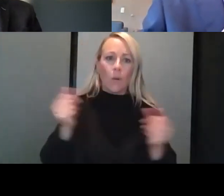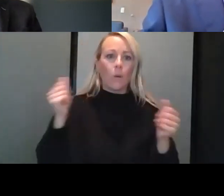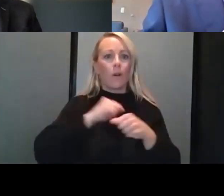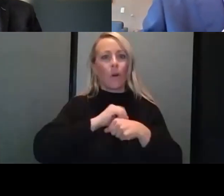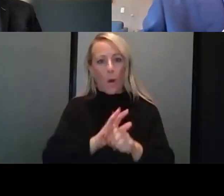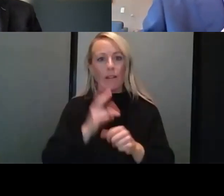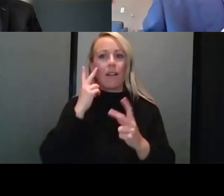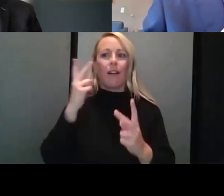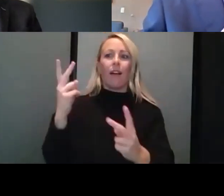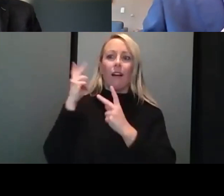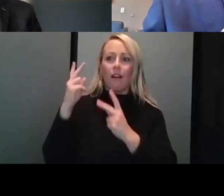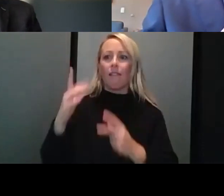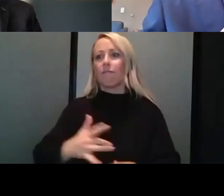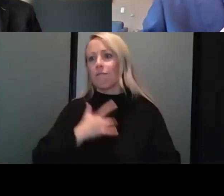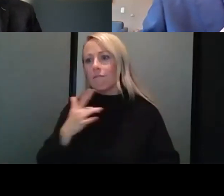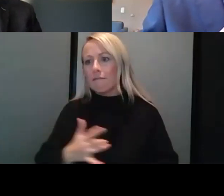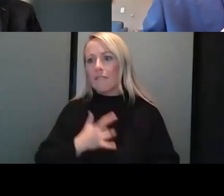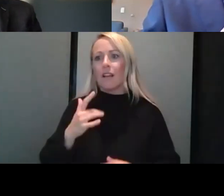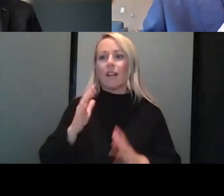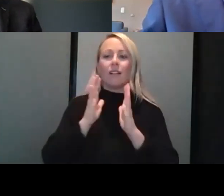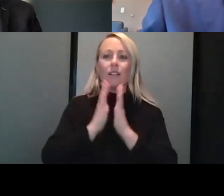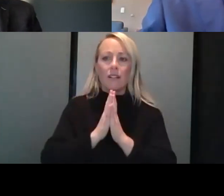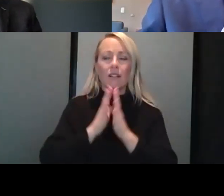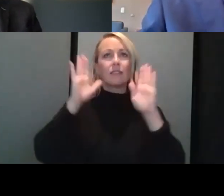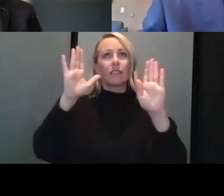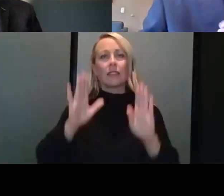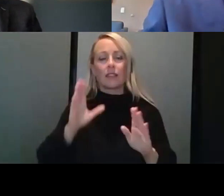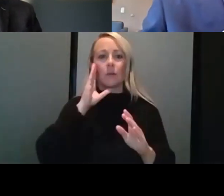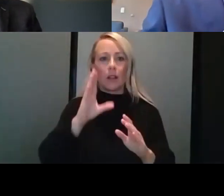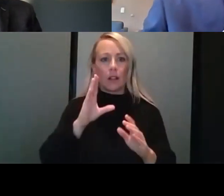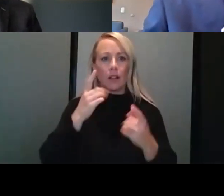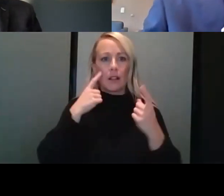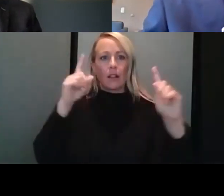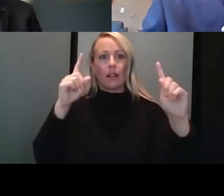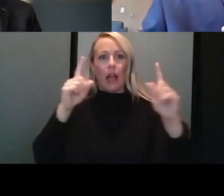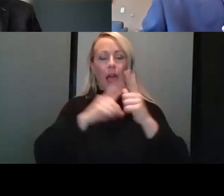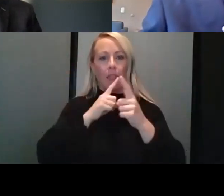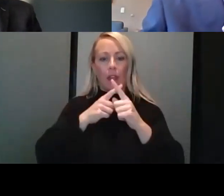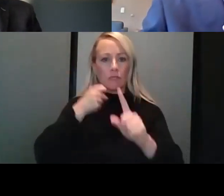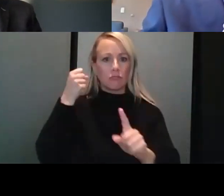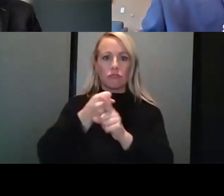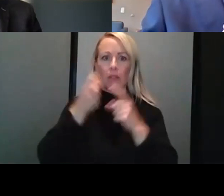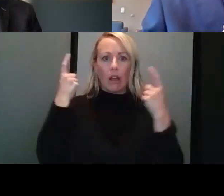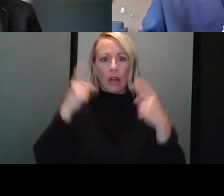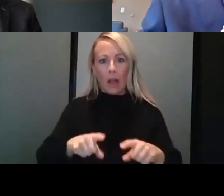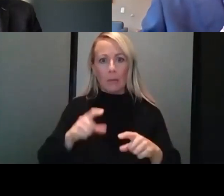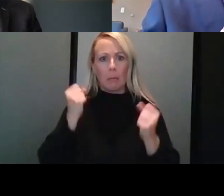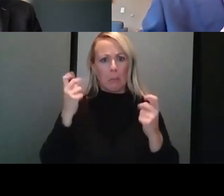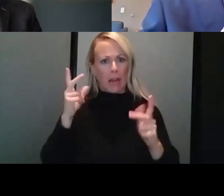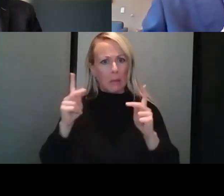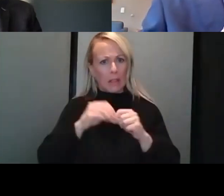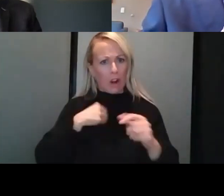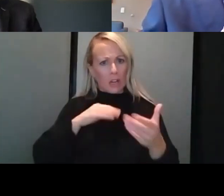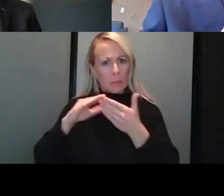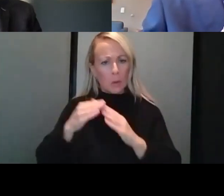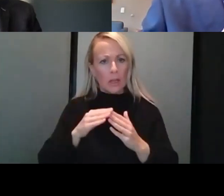And we had great success rolling it out. Then we seem to hit a brick wall with a number of people in our communities that